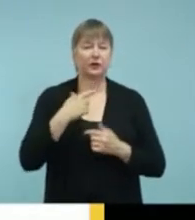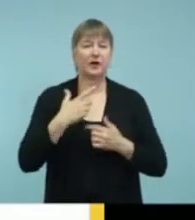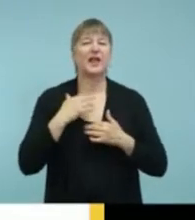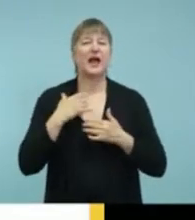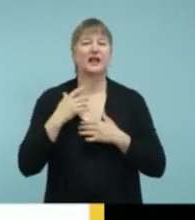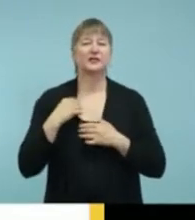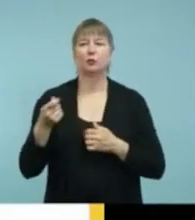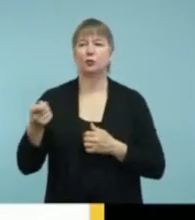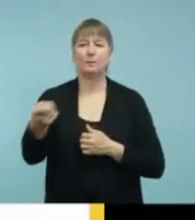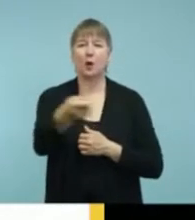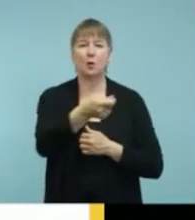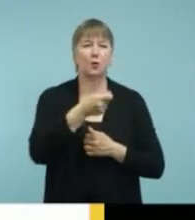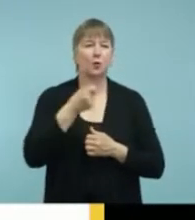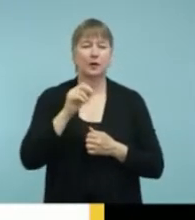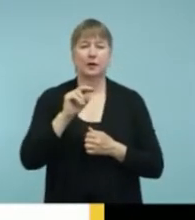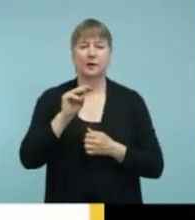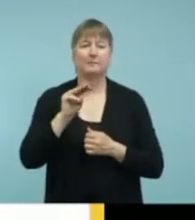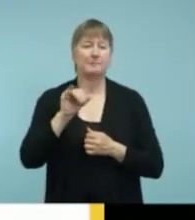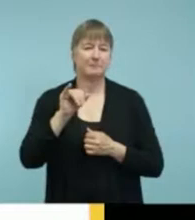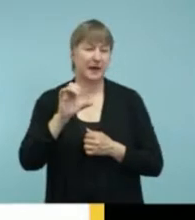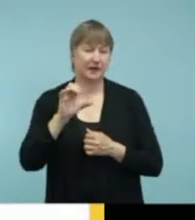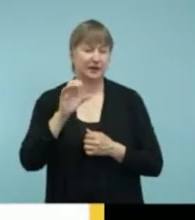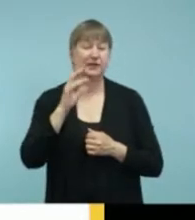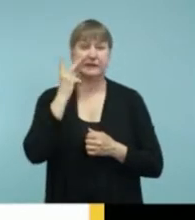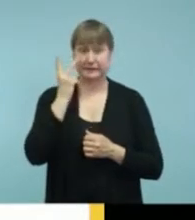about in a minute. Okay. Next slide.